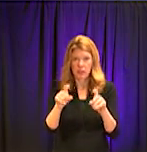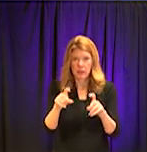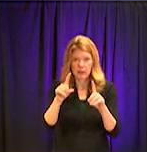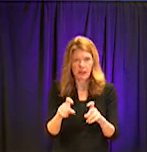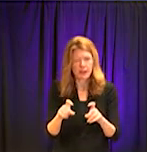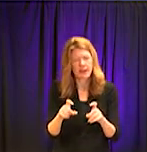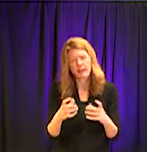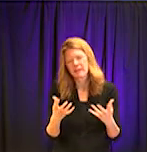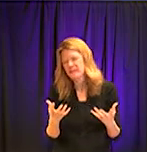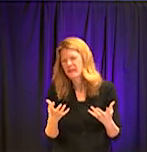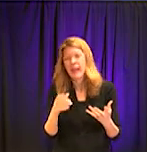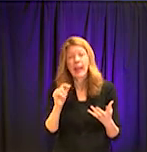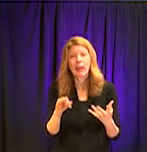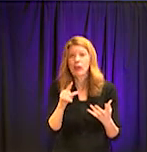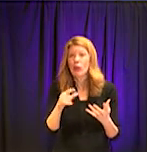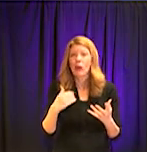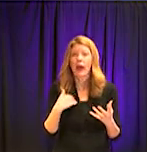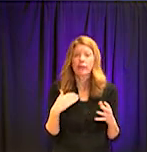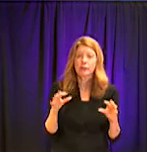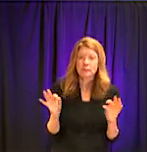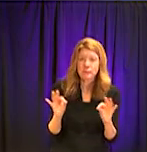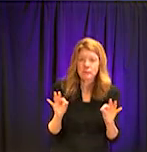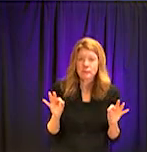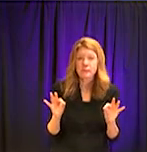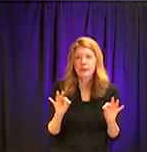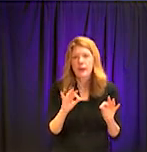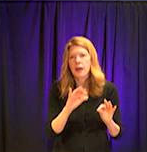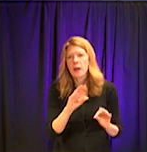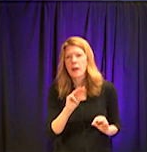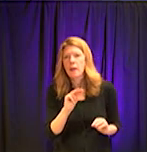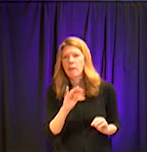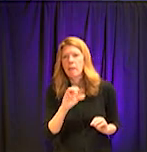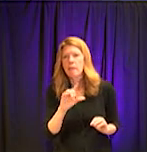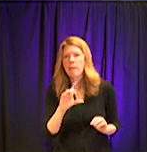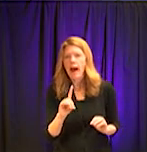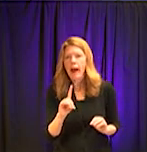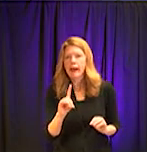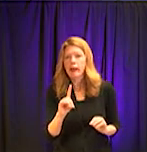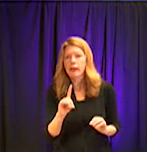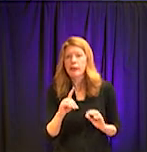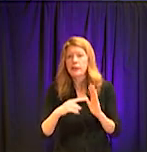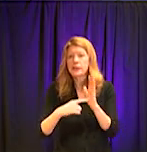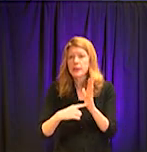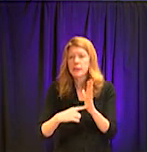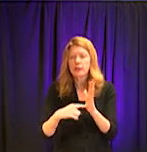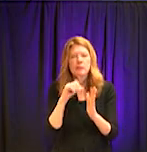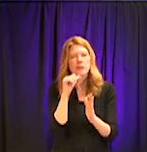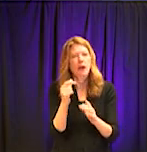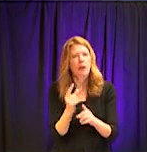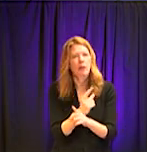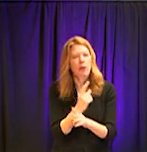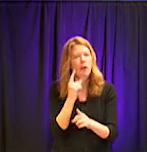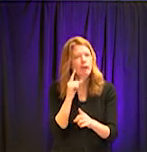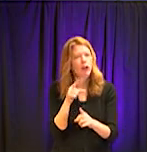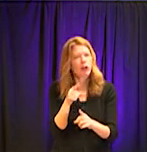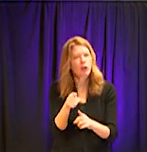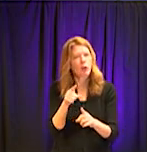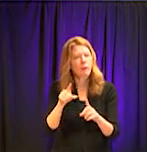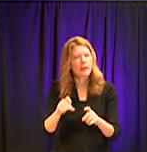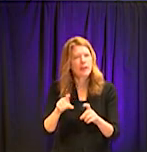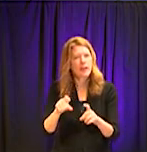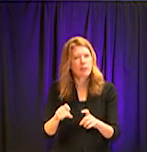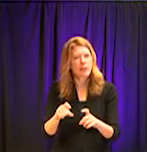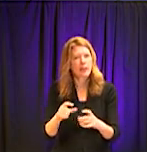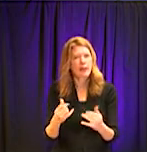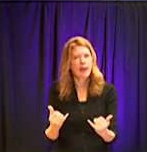Isikoff said, if your symptoms are mild, um, then it would not be appropriate for you to be tested at this point. Um, we are asking